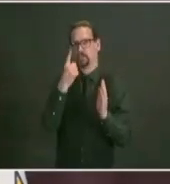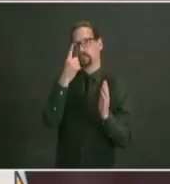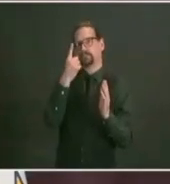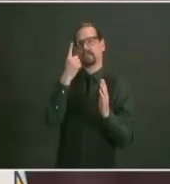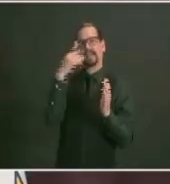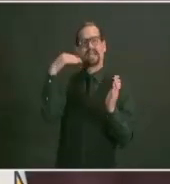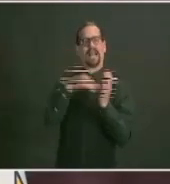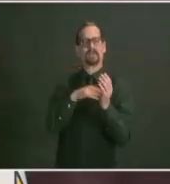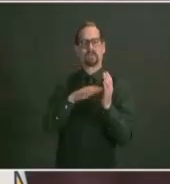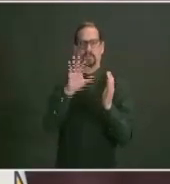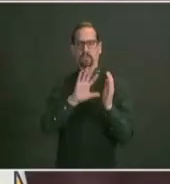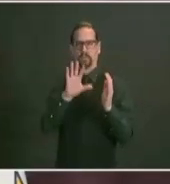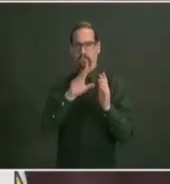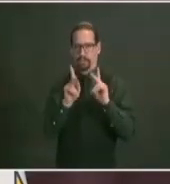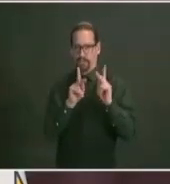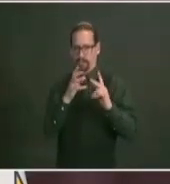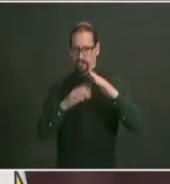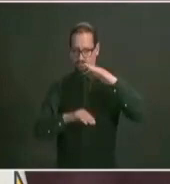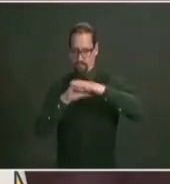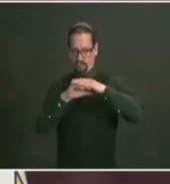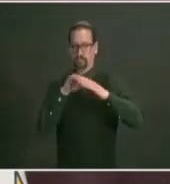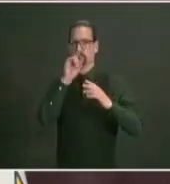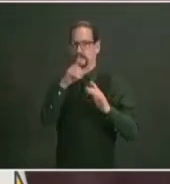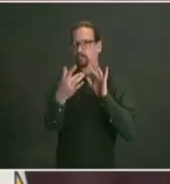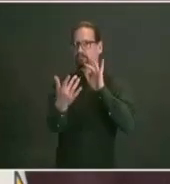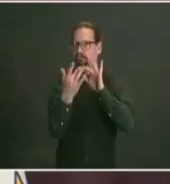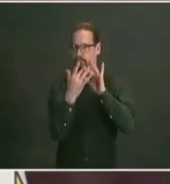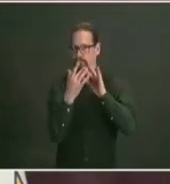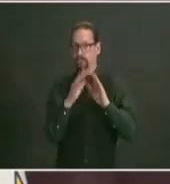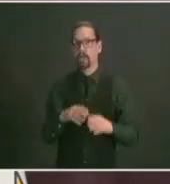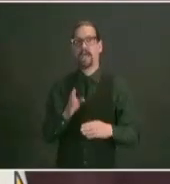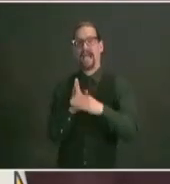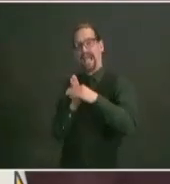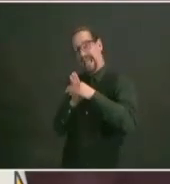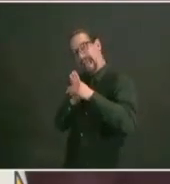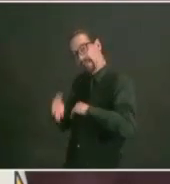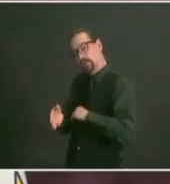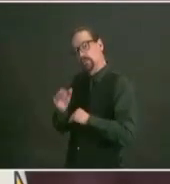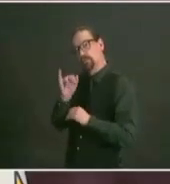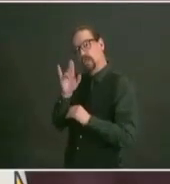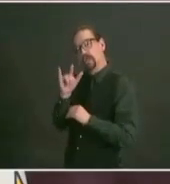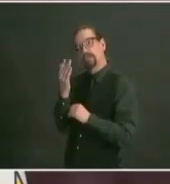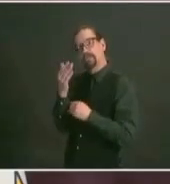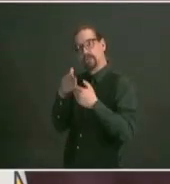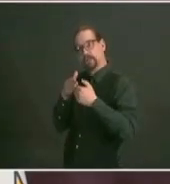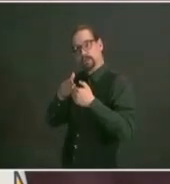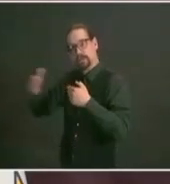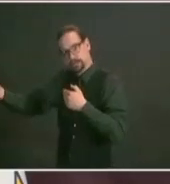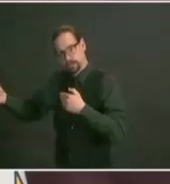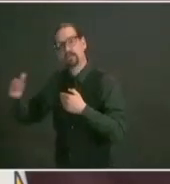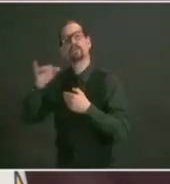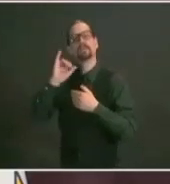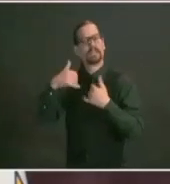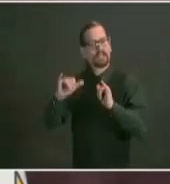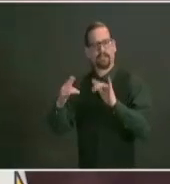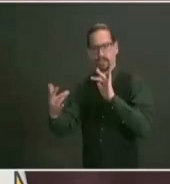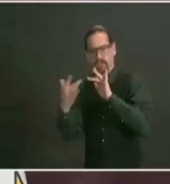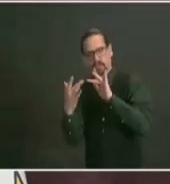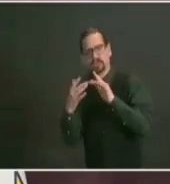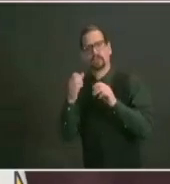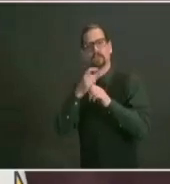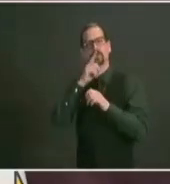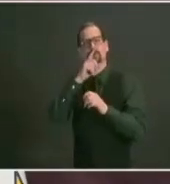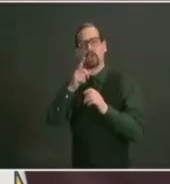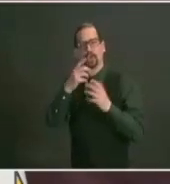inter uh interim period we're going to be inventorying the events we cannot yet say the precise levels